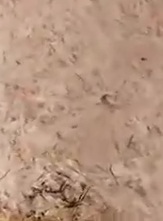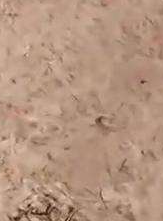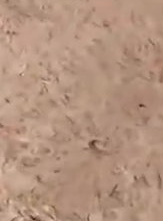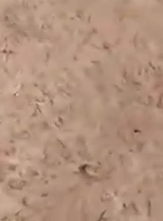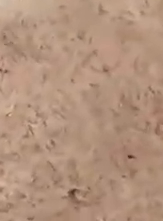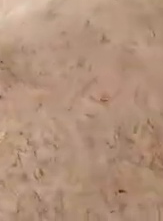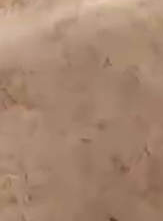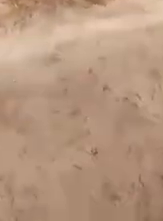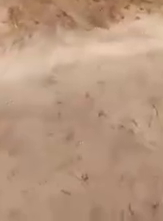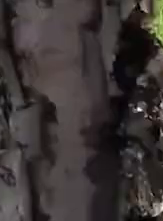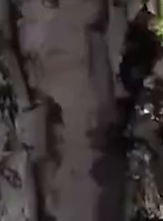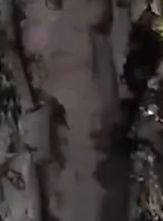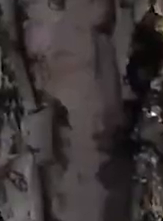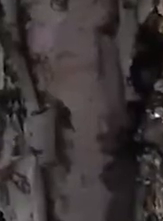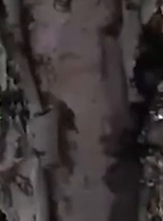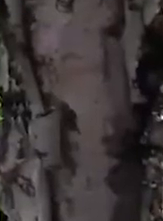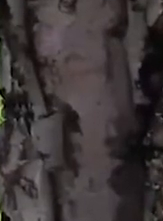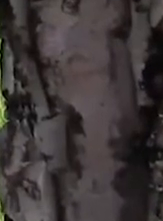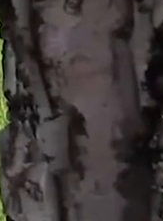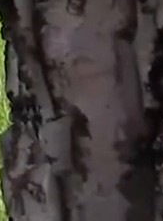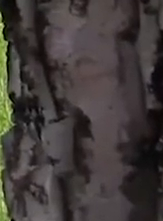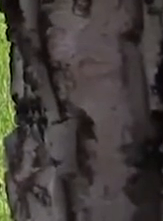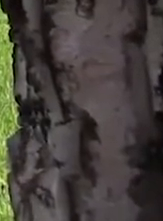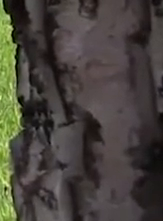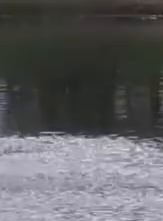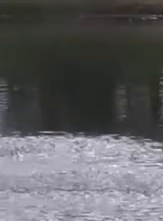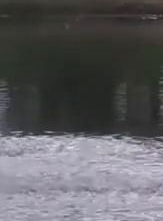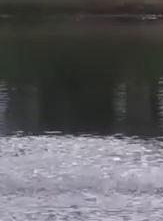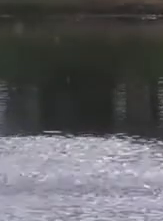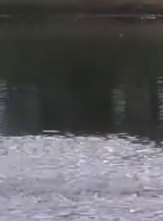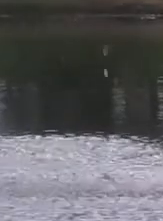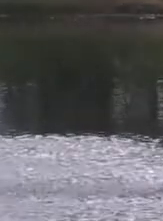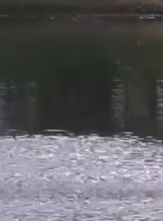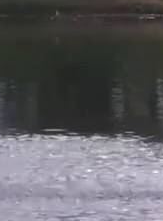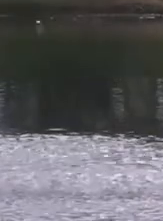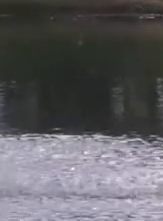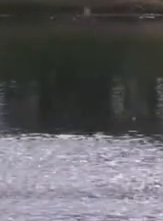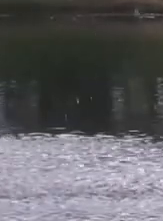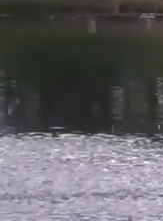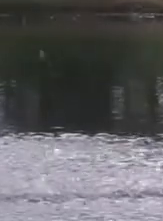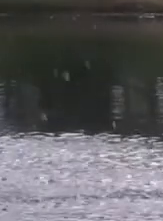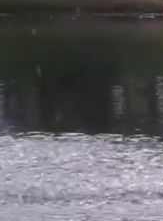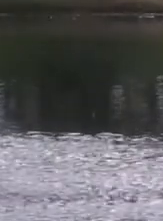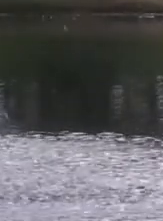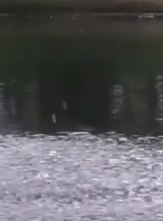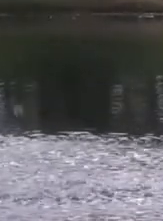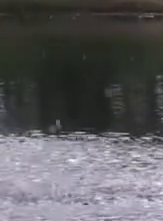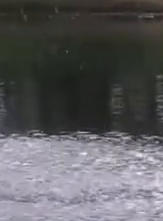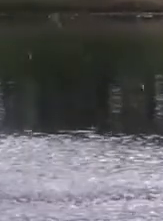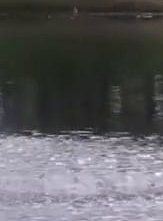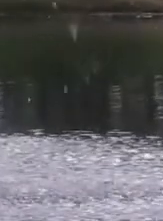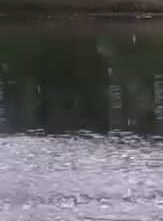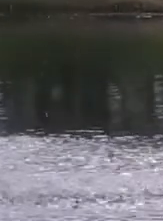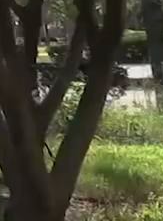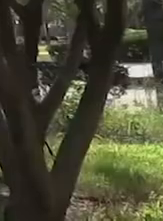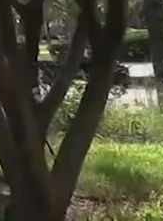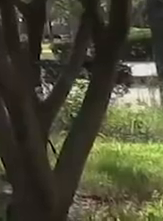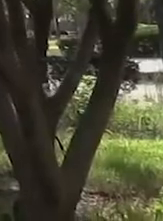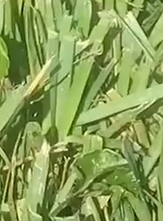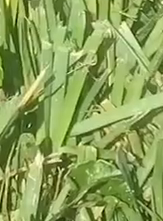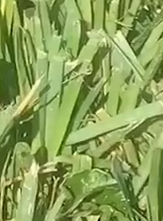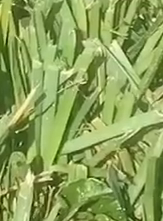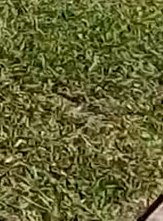we lay the groundwork. Because our department creates, maintains, and improves the infrastructure of Palm Coast.